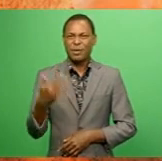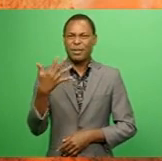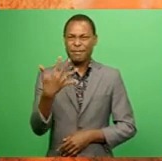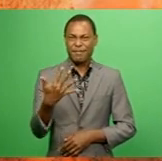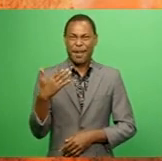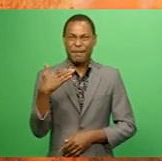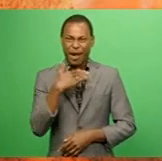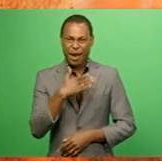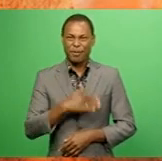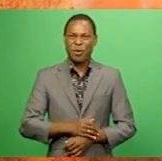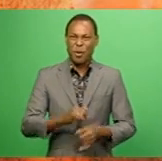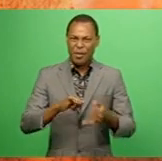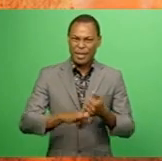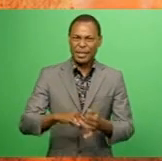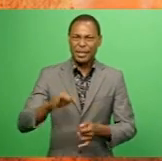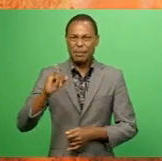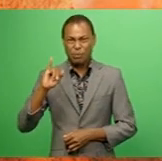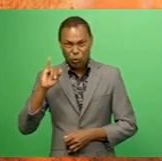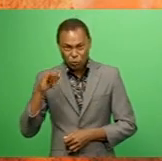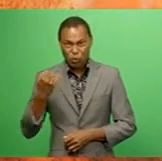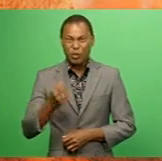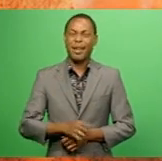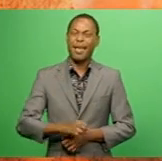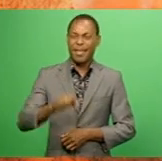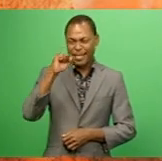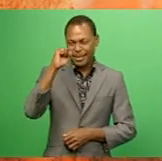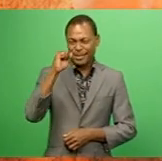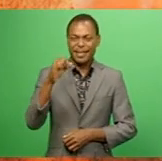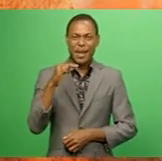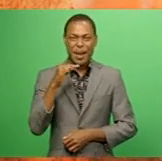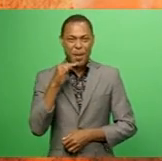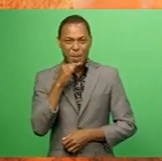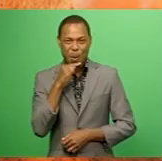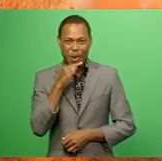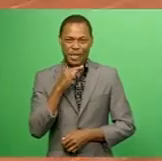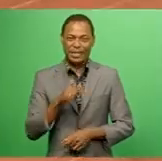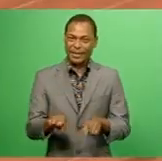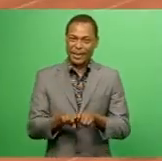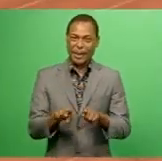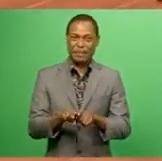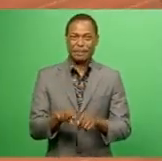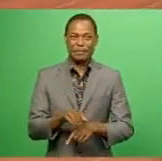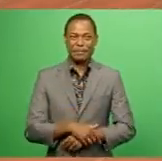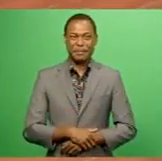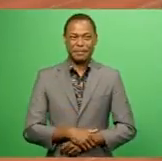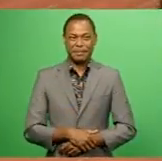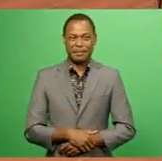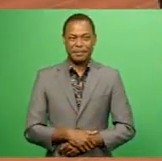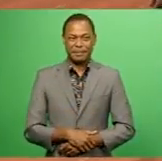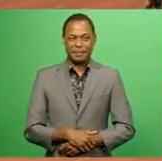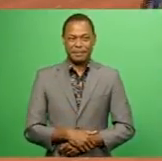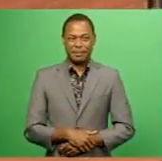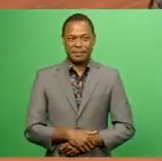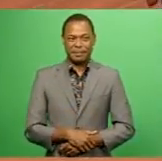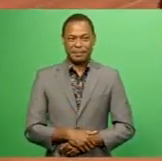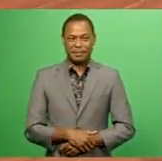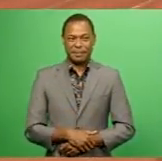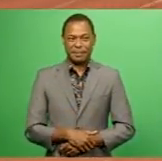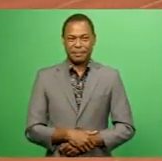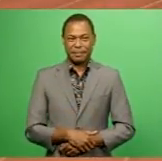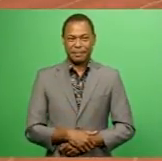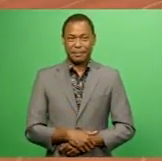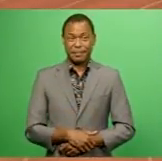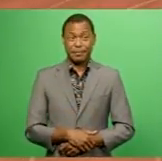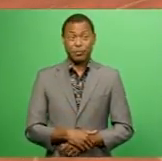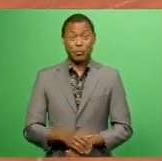the sub-junior and senior boys' events, respectively. Karleen Itavi with the details. Watch him go! Taking part